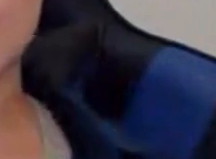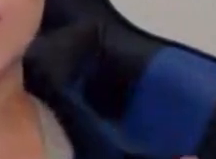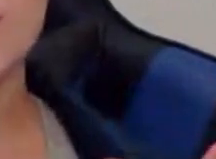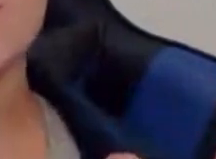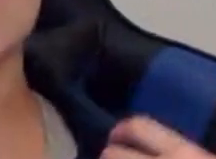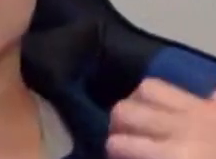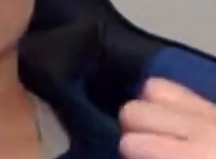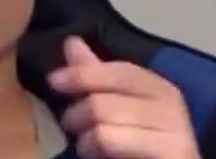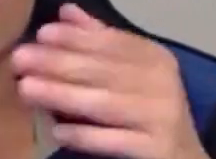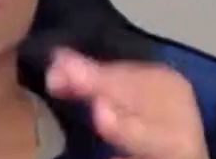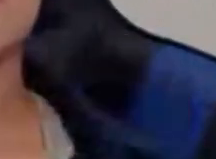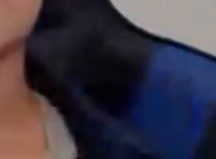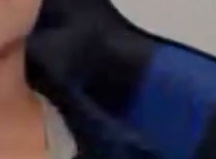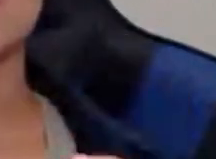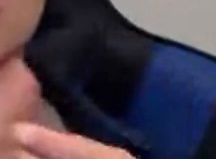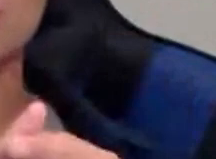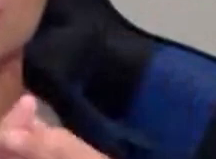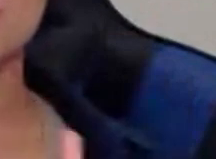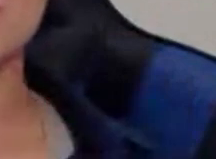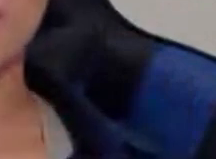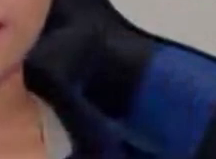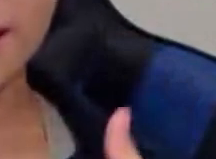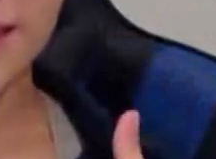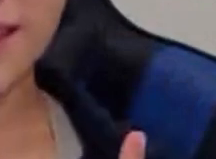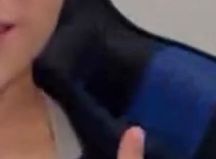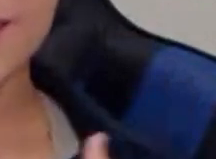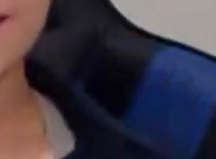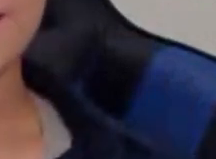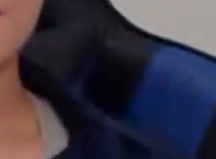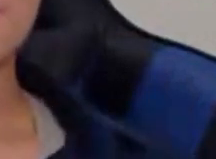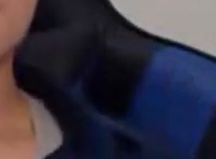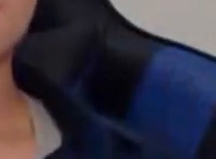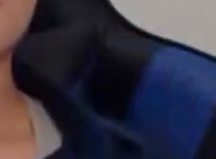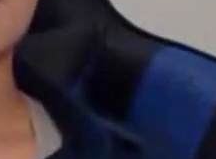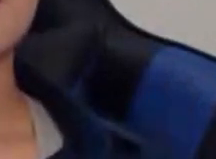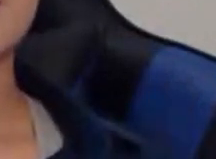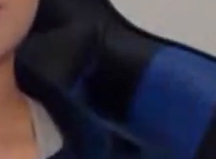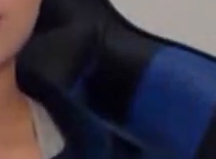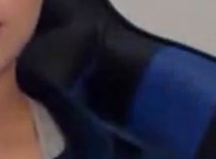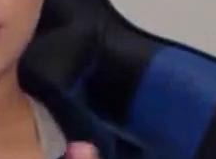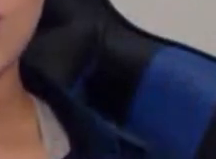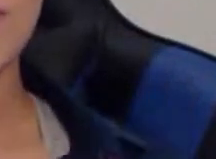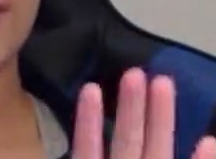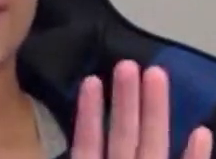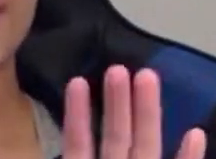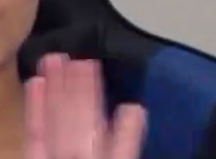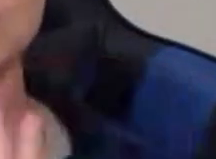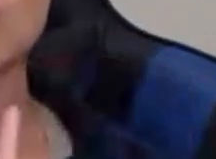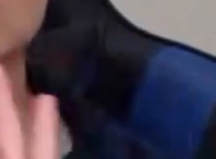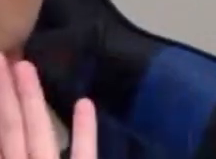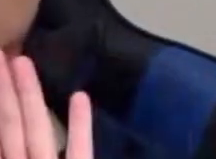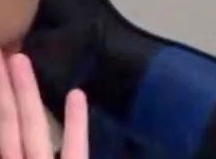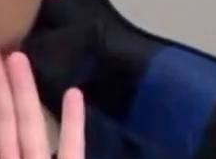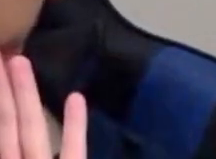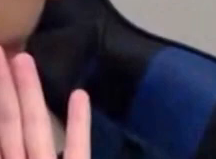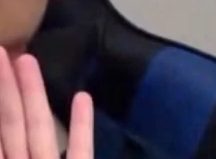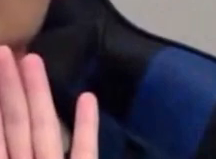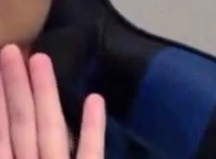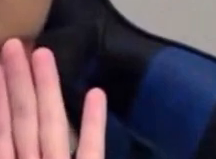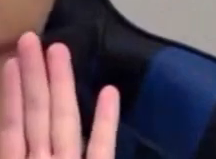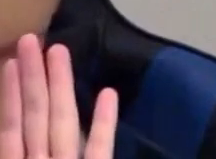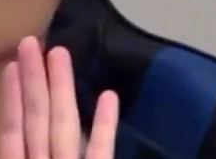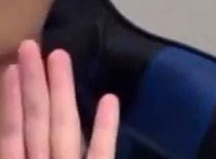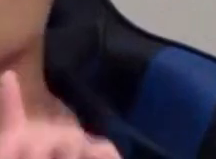live in an embodied way into their values of open-endedness by pursuing a life,